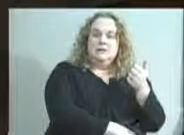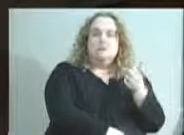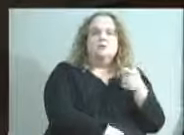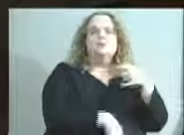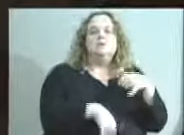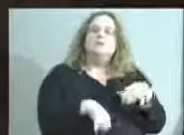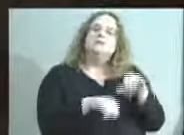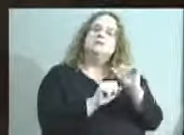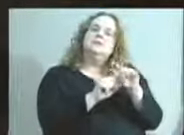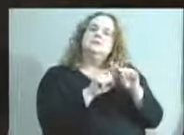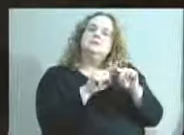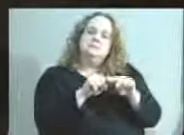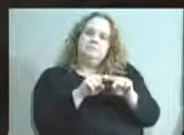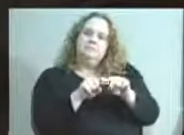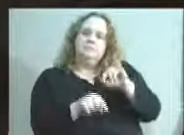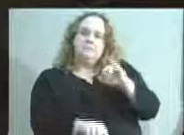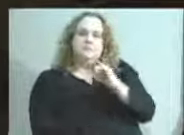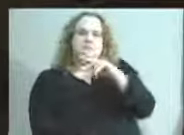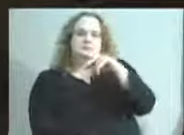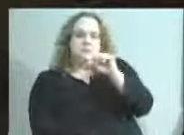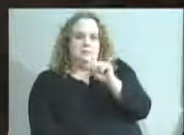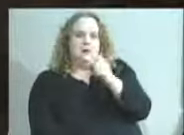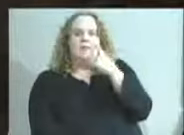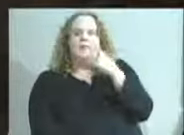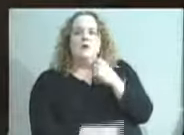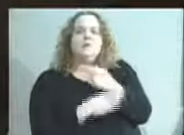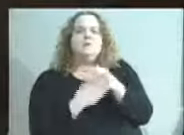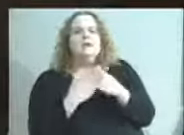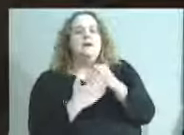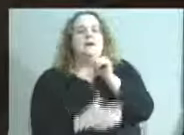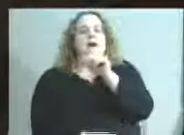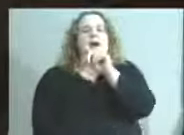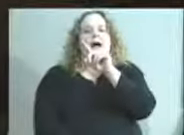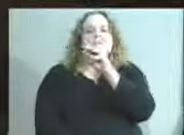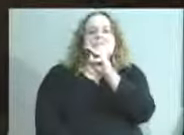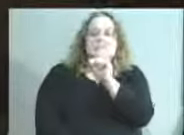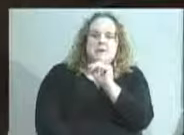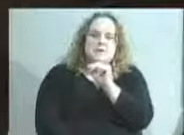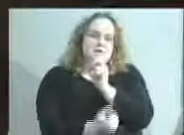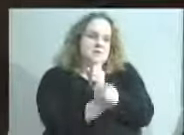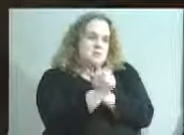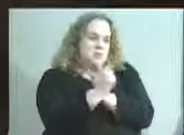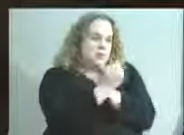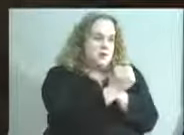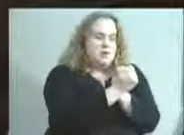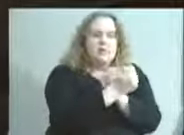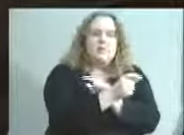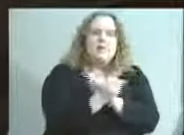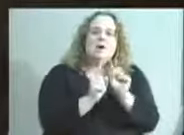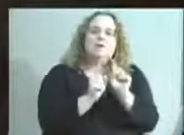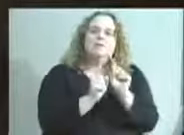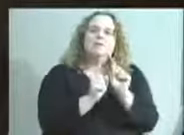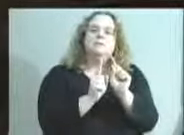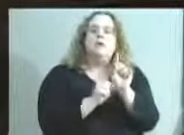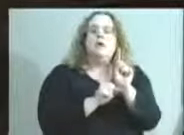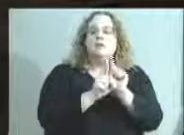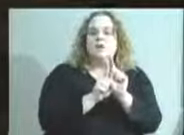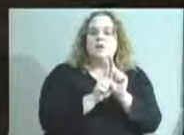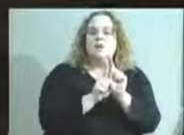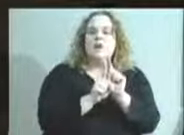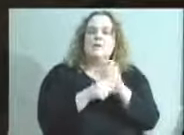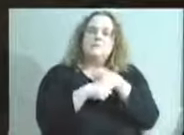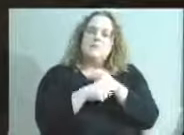the Jefferson County Public Schools for some administrative support and have formalized a